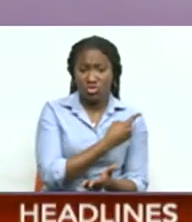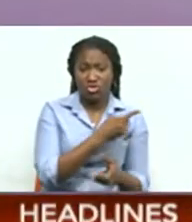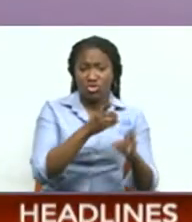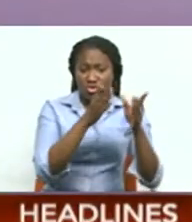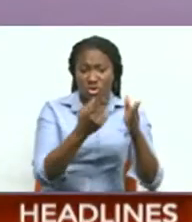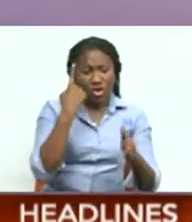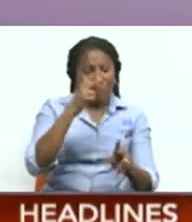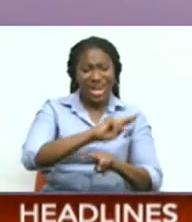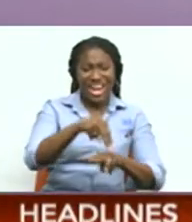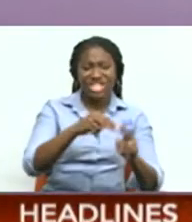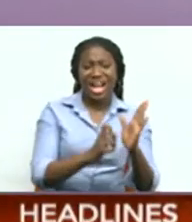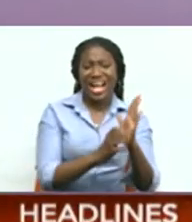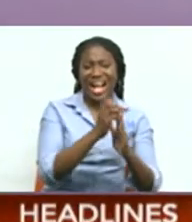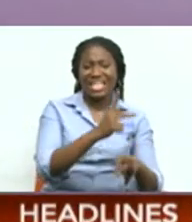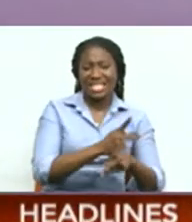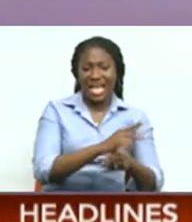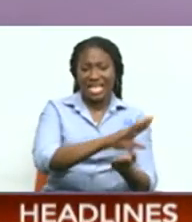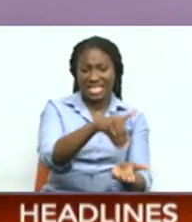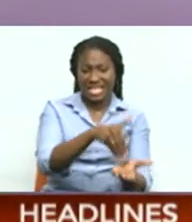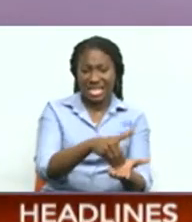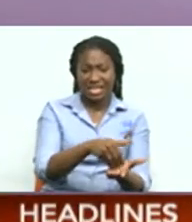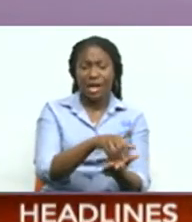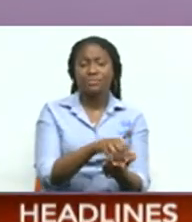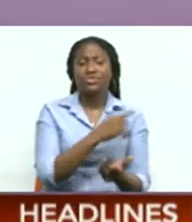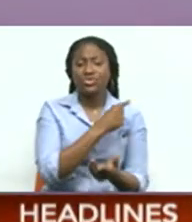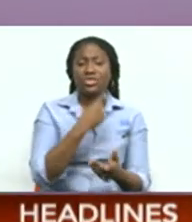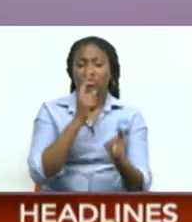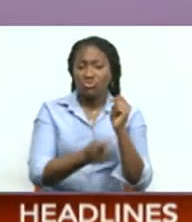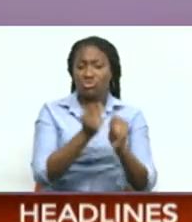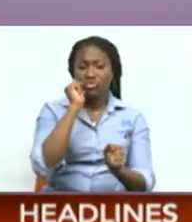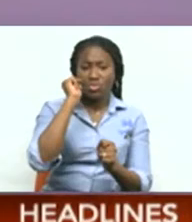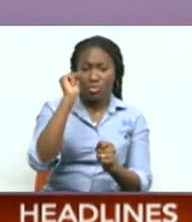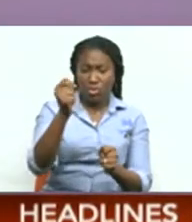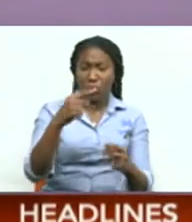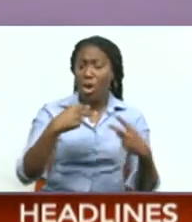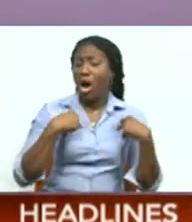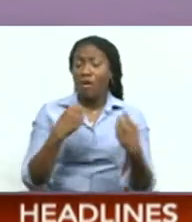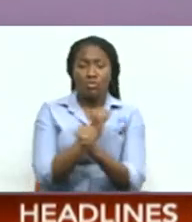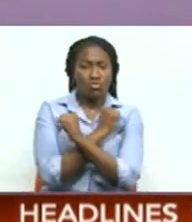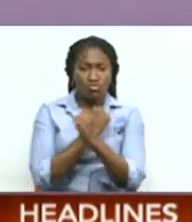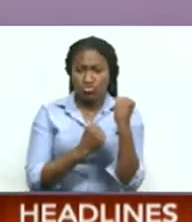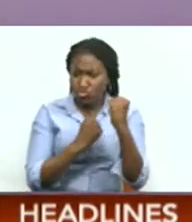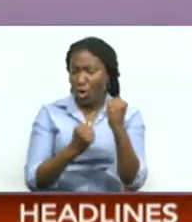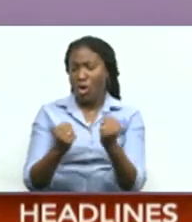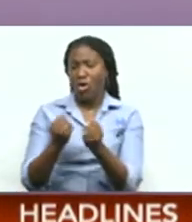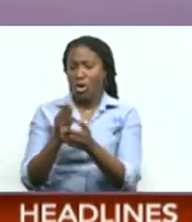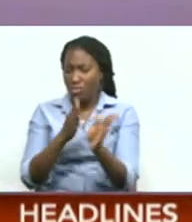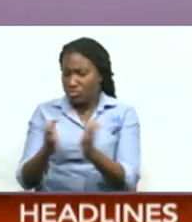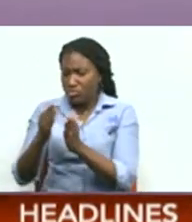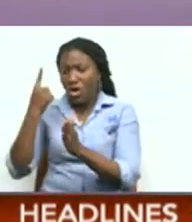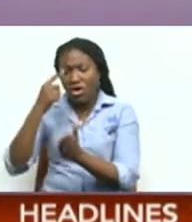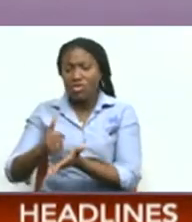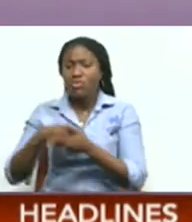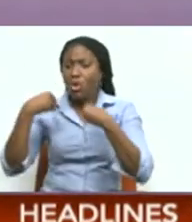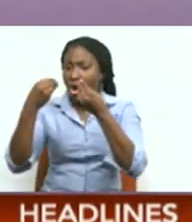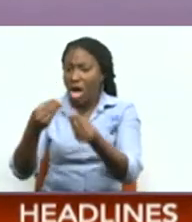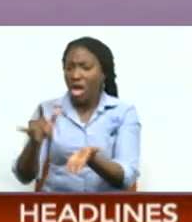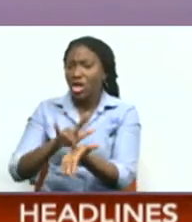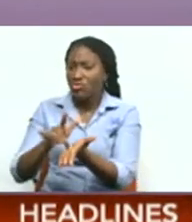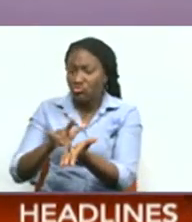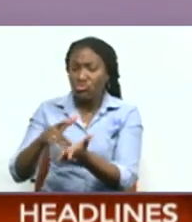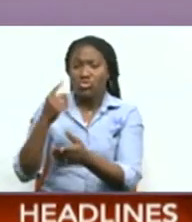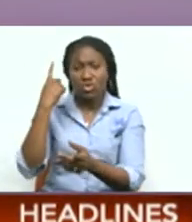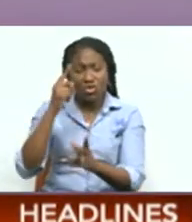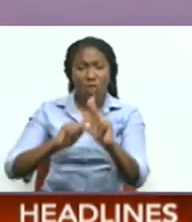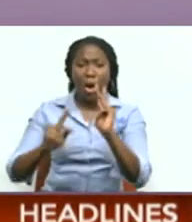of the National Cancer Care Center, who says TNT has a robust system in place to provide WHO-recommended essential drugs